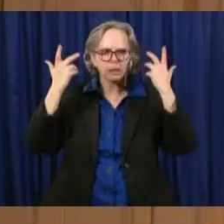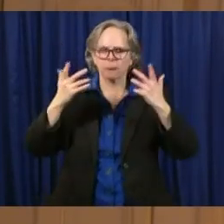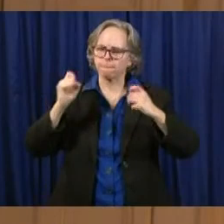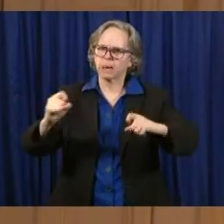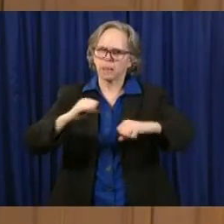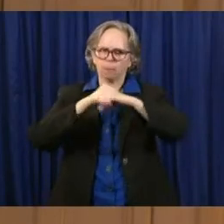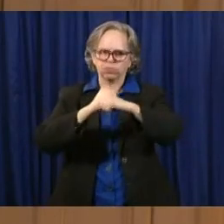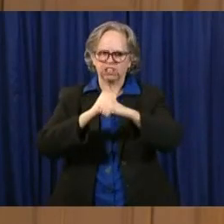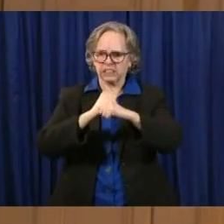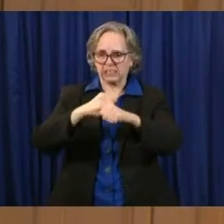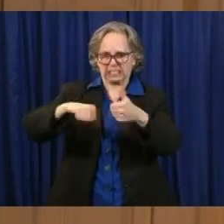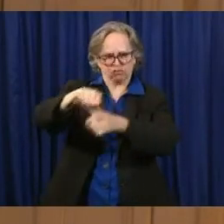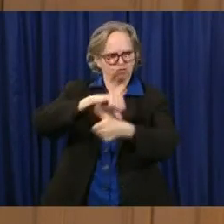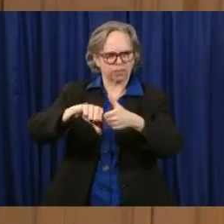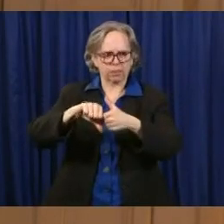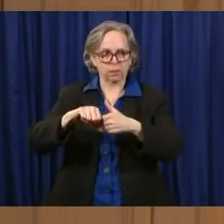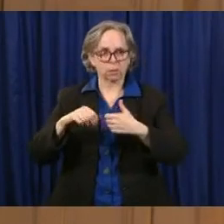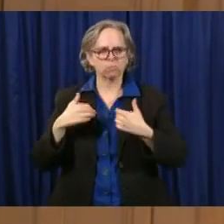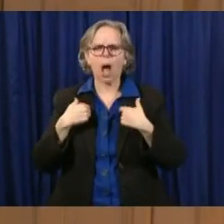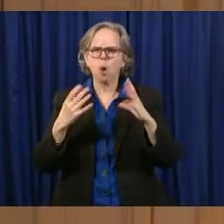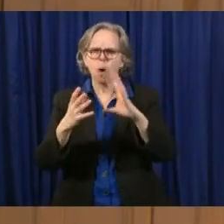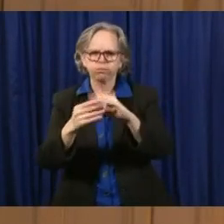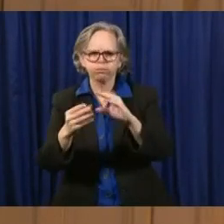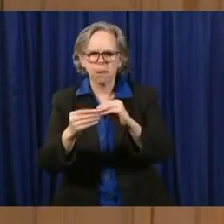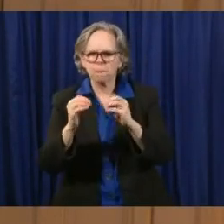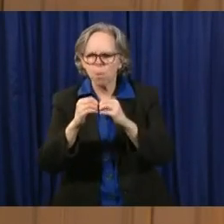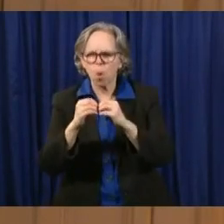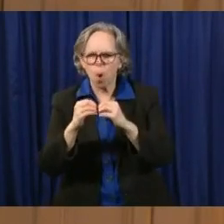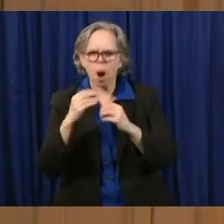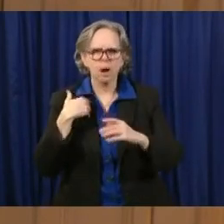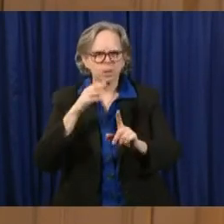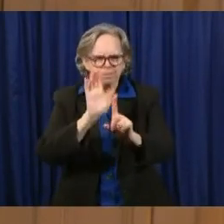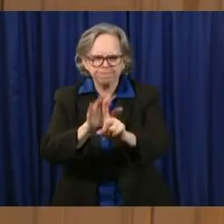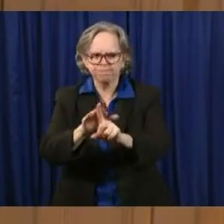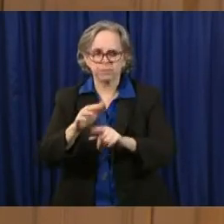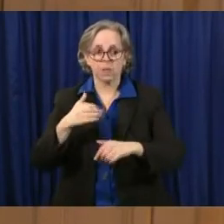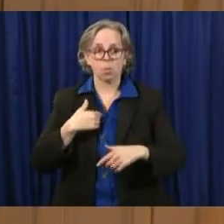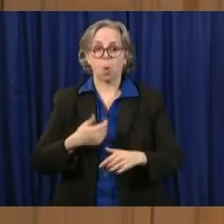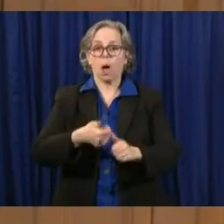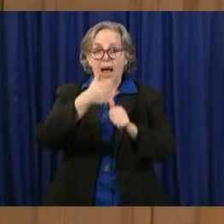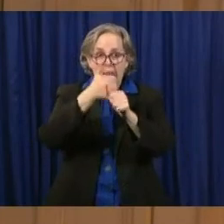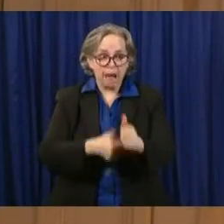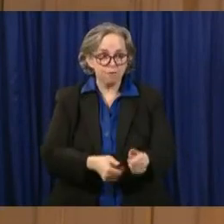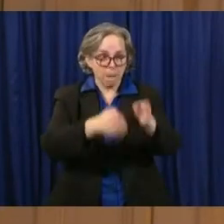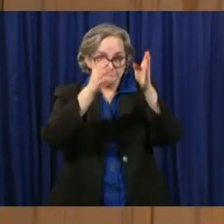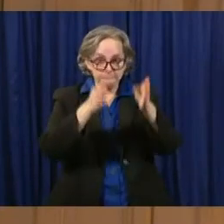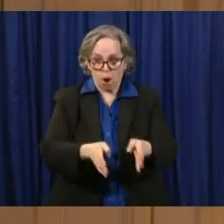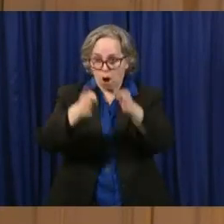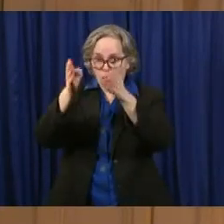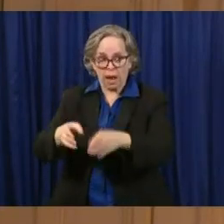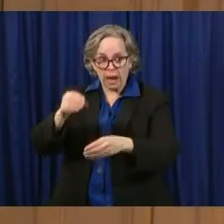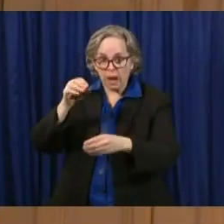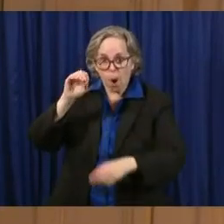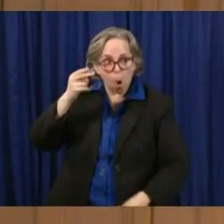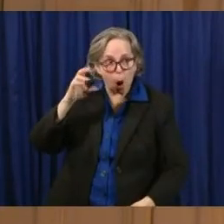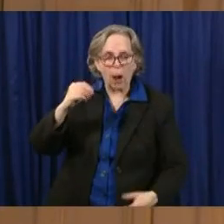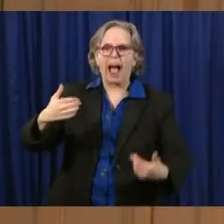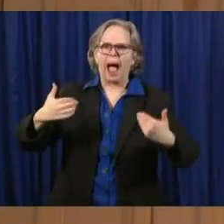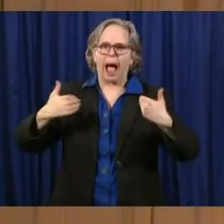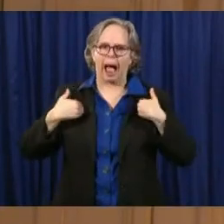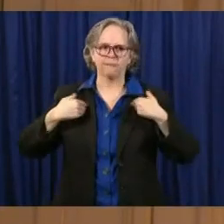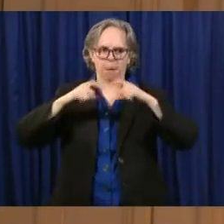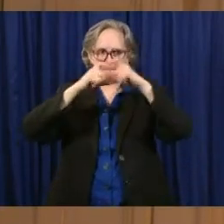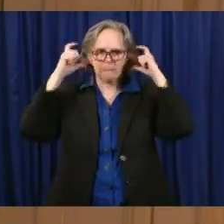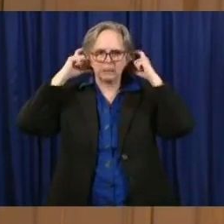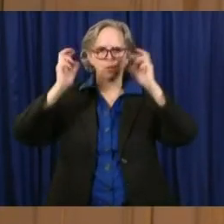days to come how I want to make sure that every Ohioan has has this kind of mask available to them that no one's left